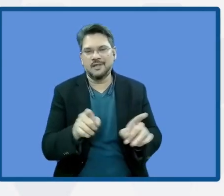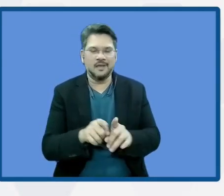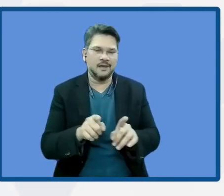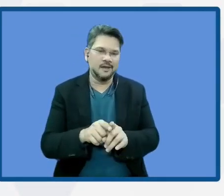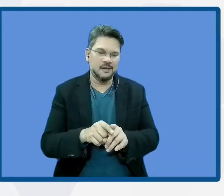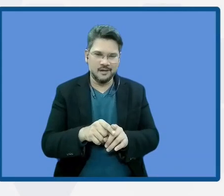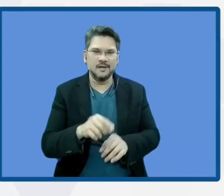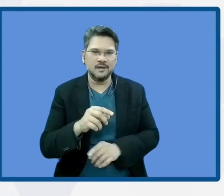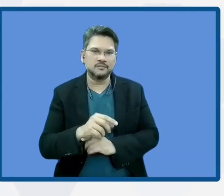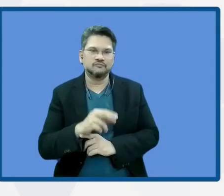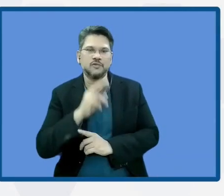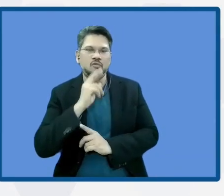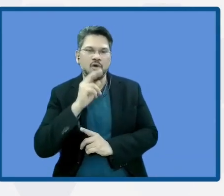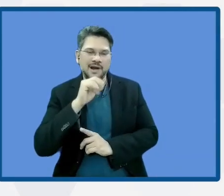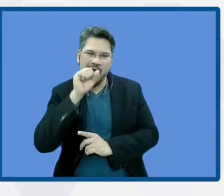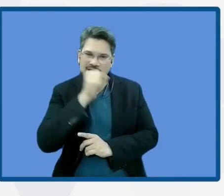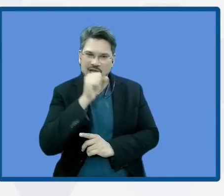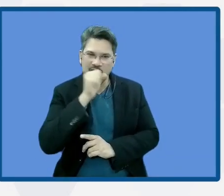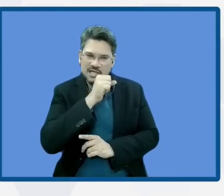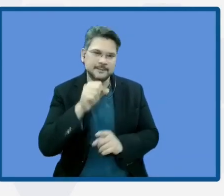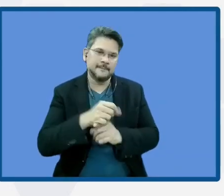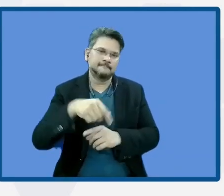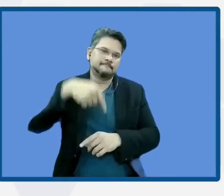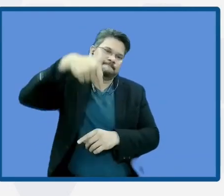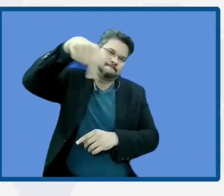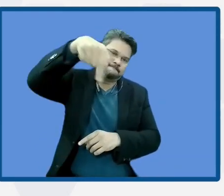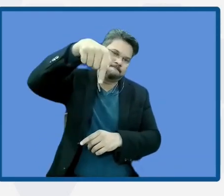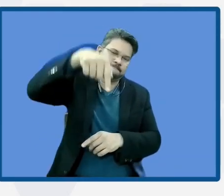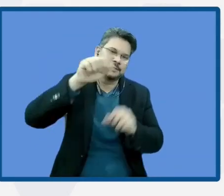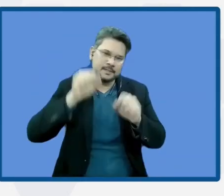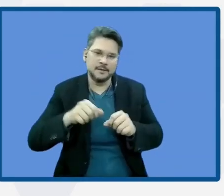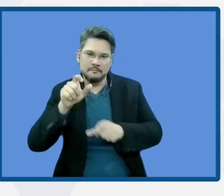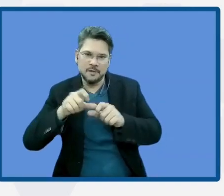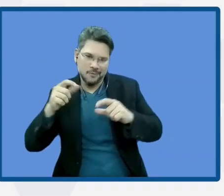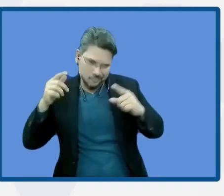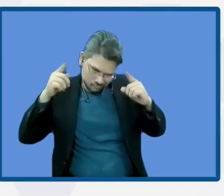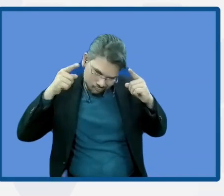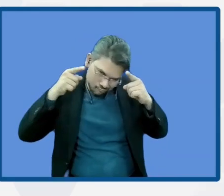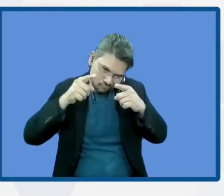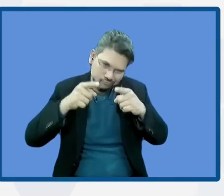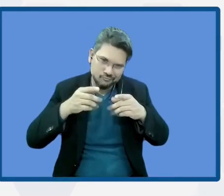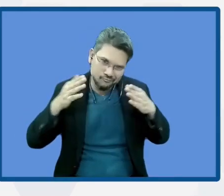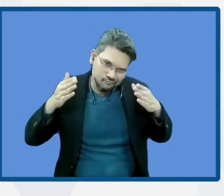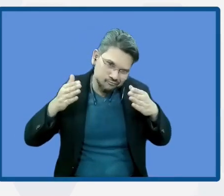these two sectors to collaborate for a common good and for getting access to the resources.